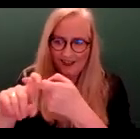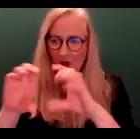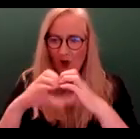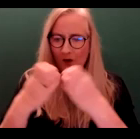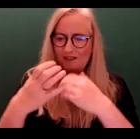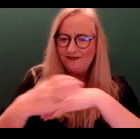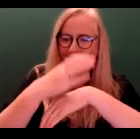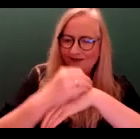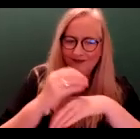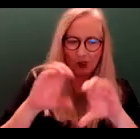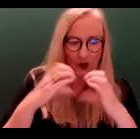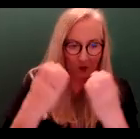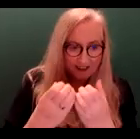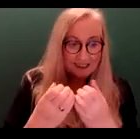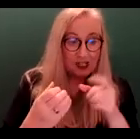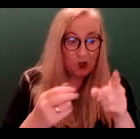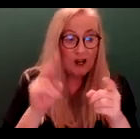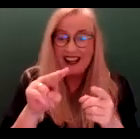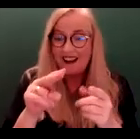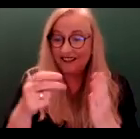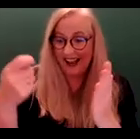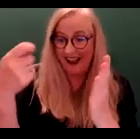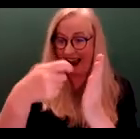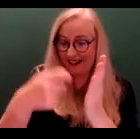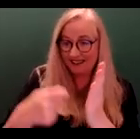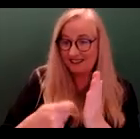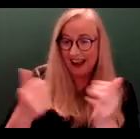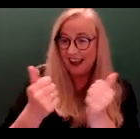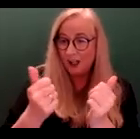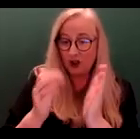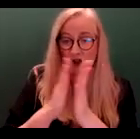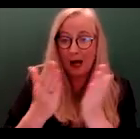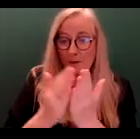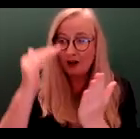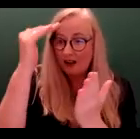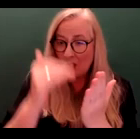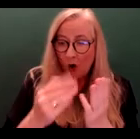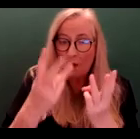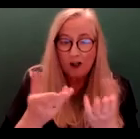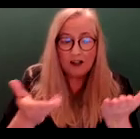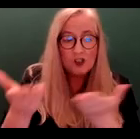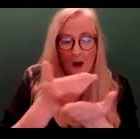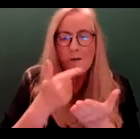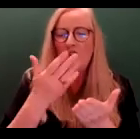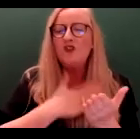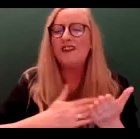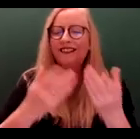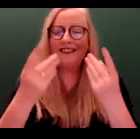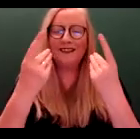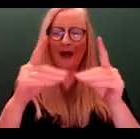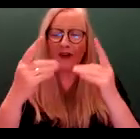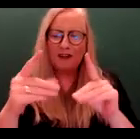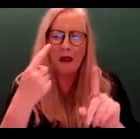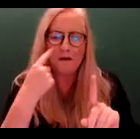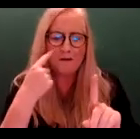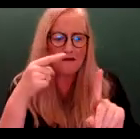Now, of course, you can pick any chapter that you wish to consult on. But just for demonstration purposes, we are